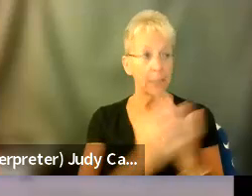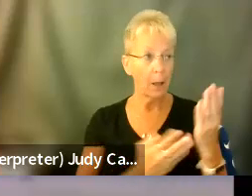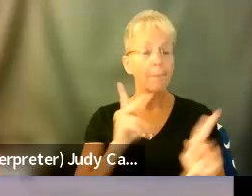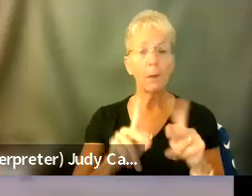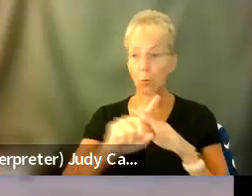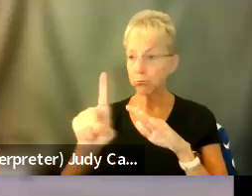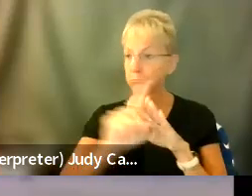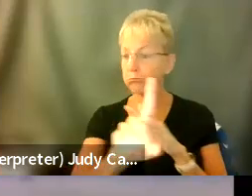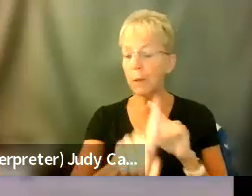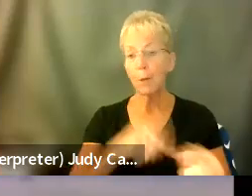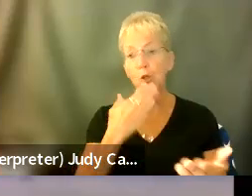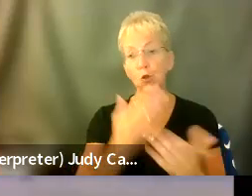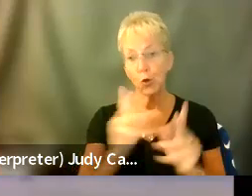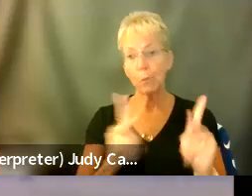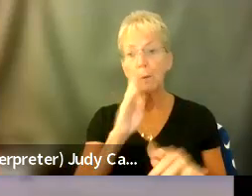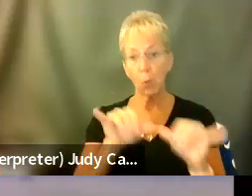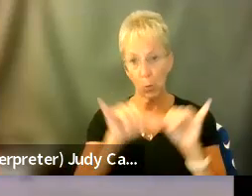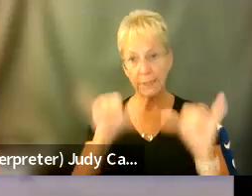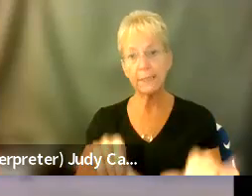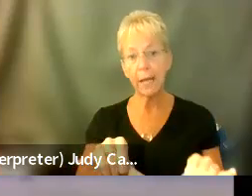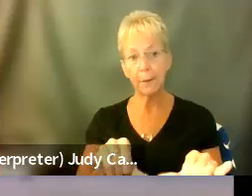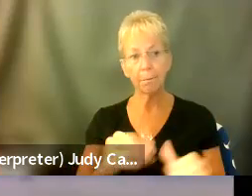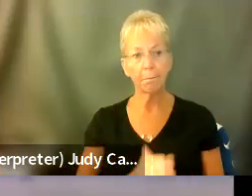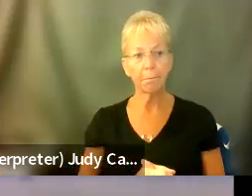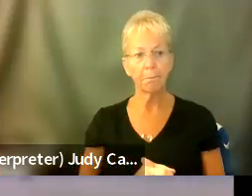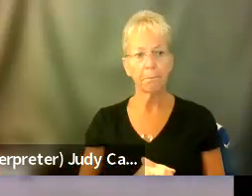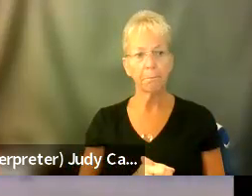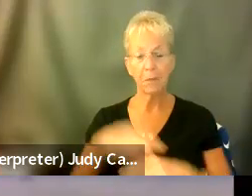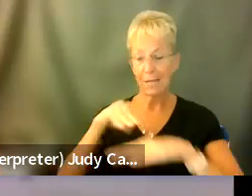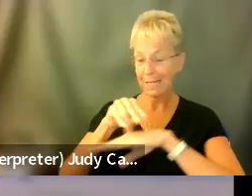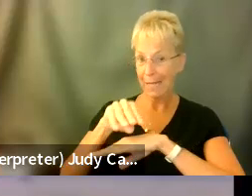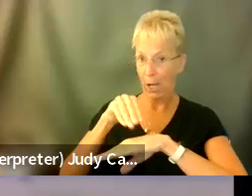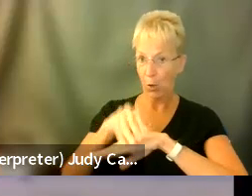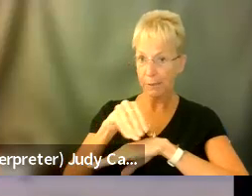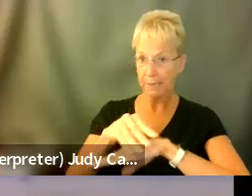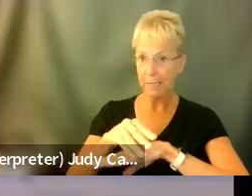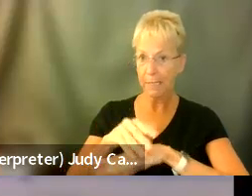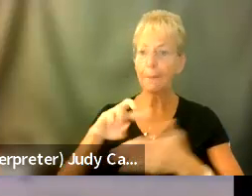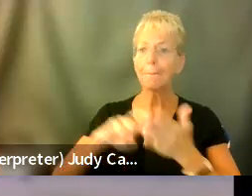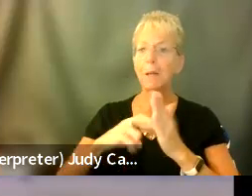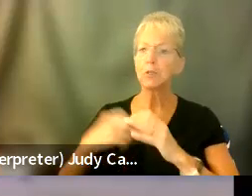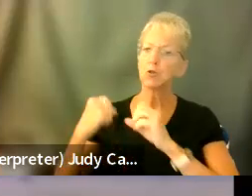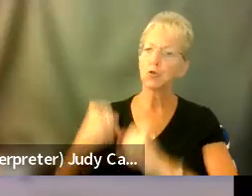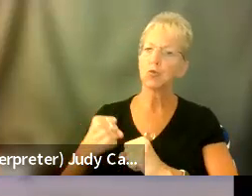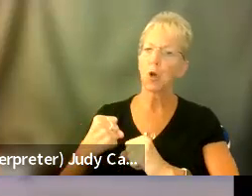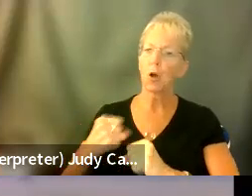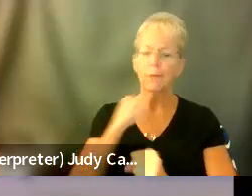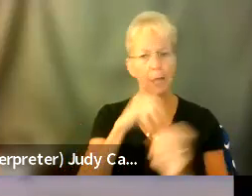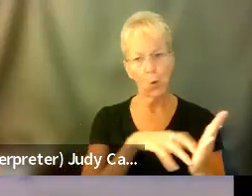good ones stay. Go, going to counseling is a sign of strength, not weakness.